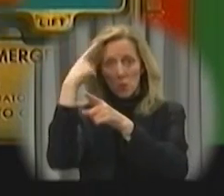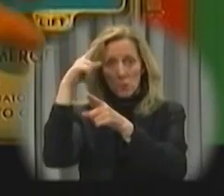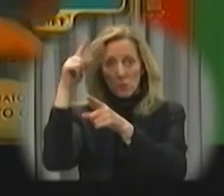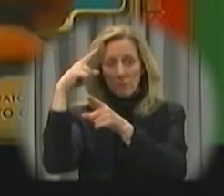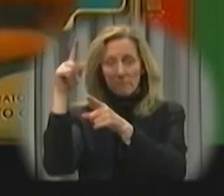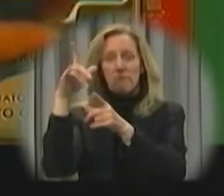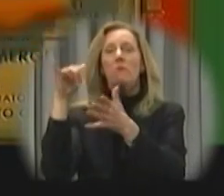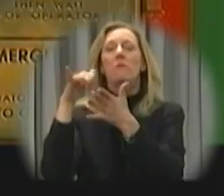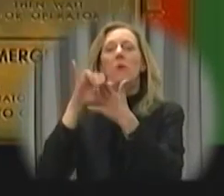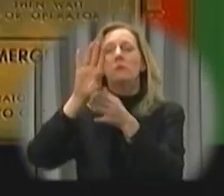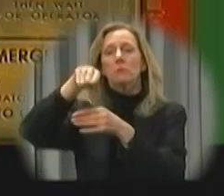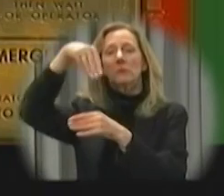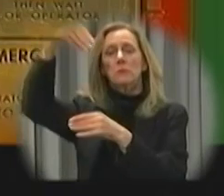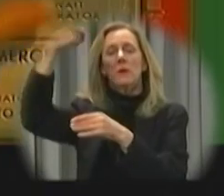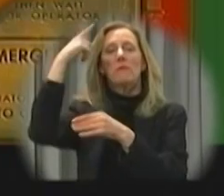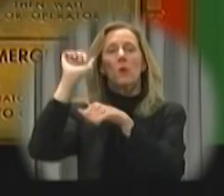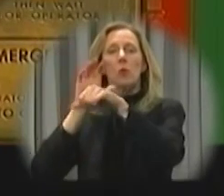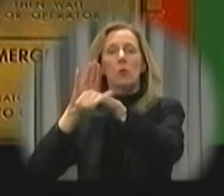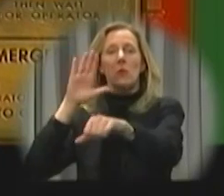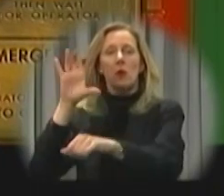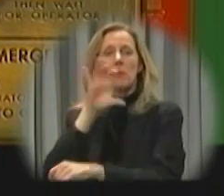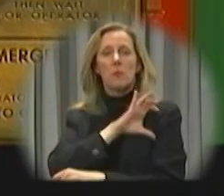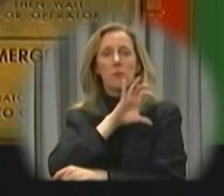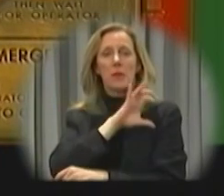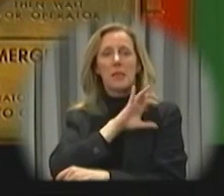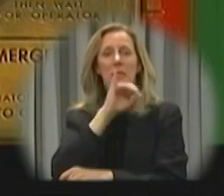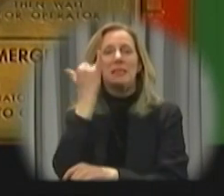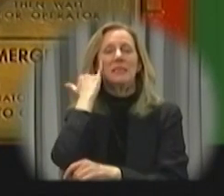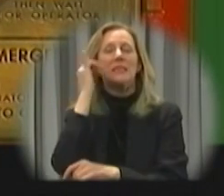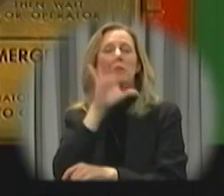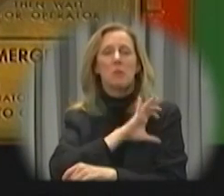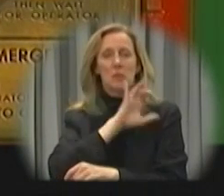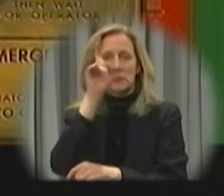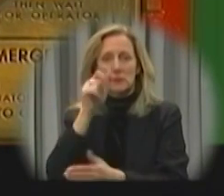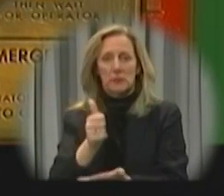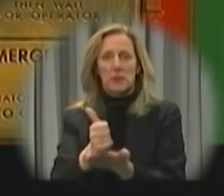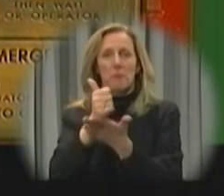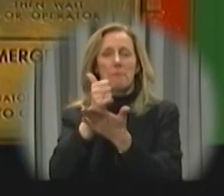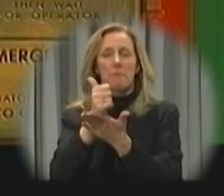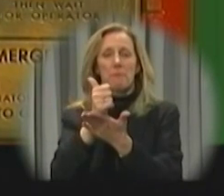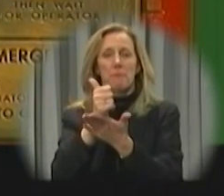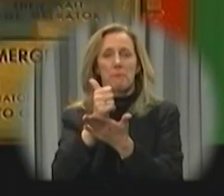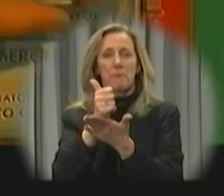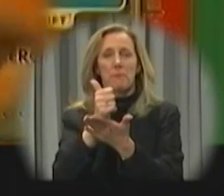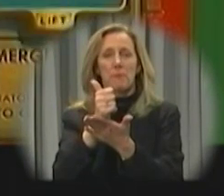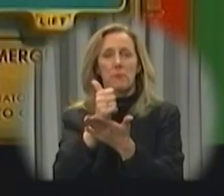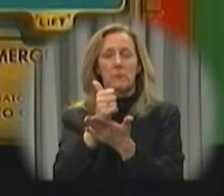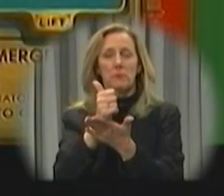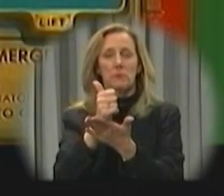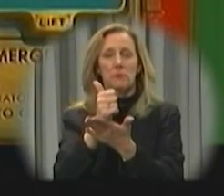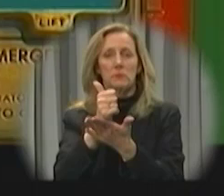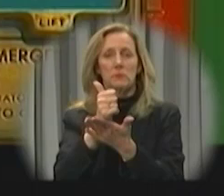The blue cover is lifted and the button pressed to summon the police department when police assistance is needed.